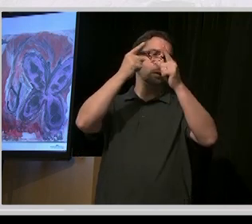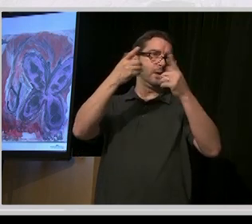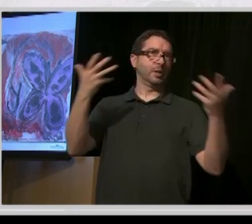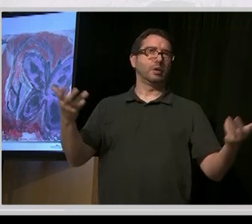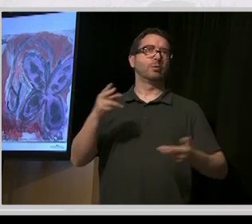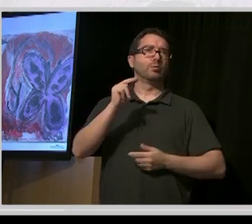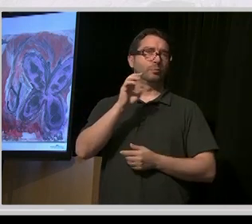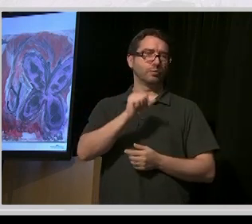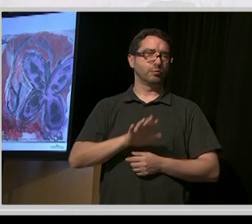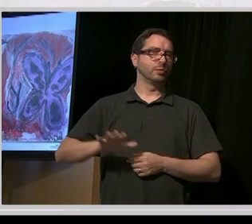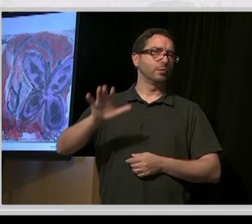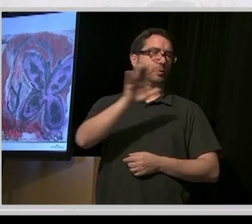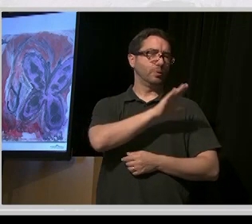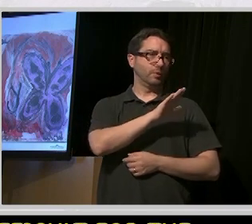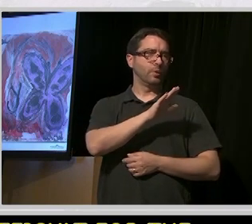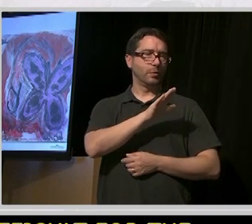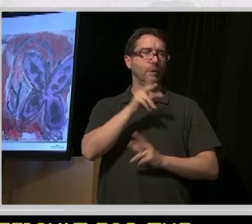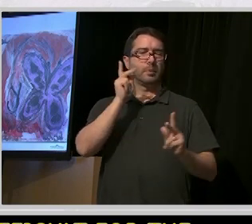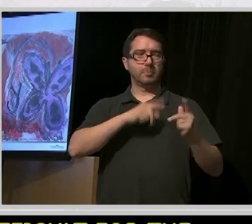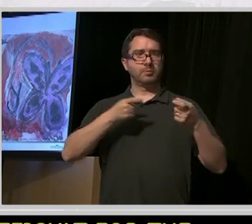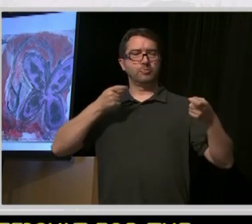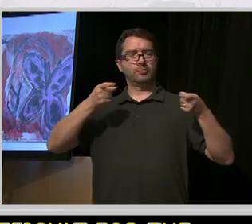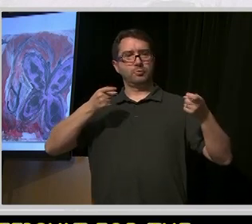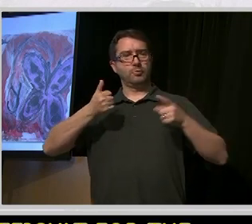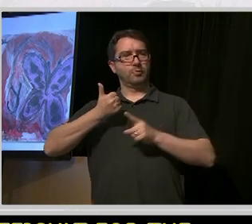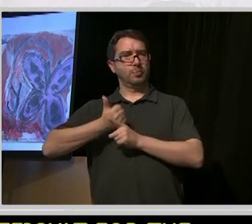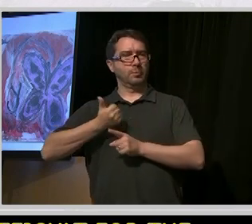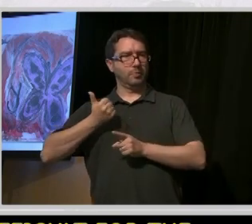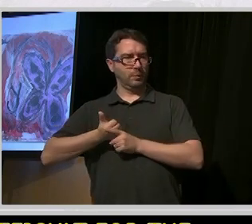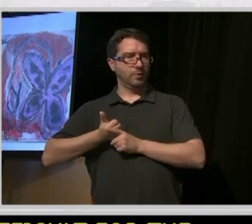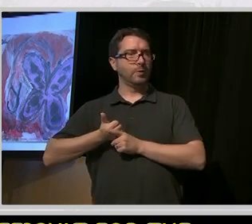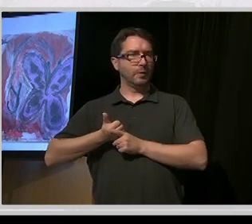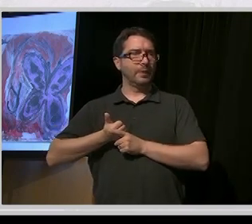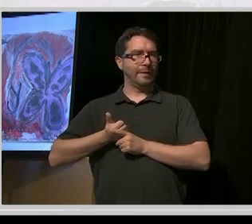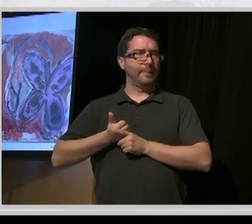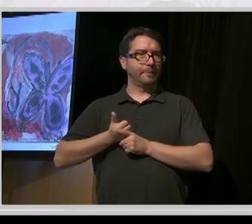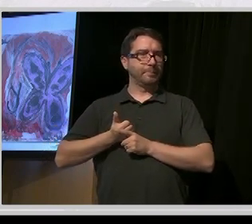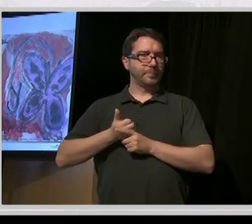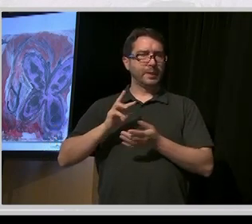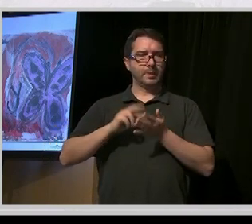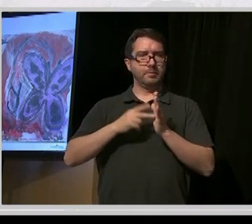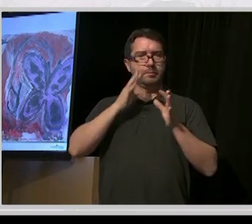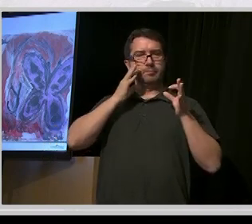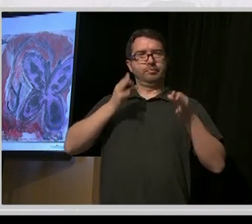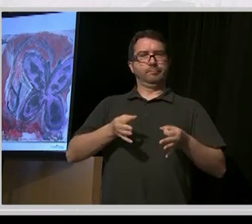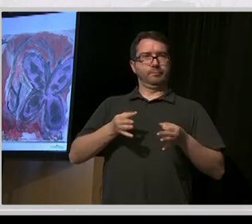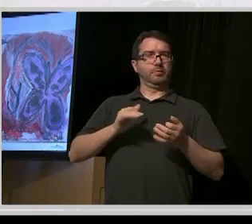Scotia, to give people real choice and control. And to have that, you need choice over the resources.